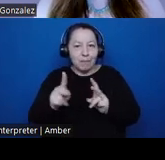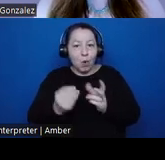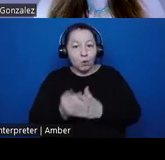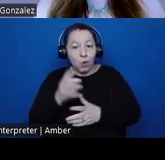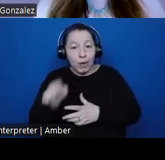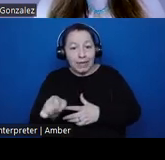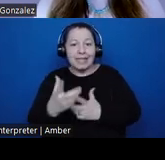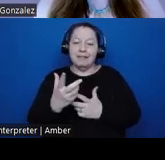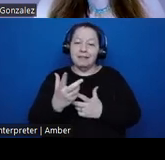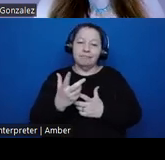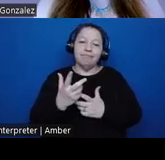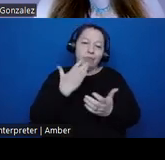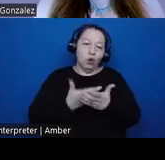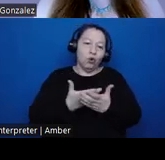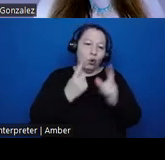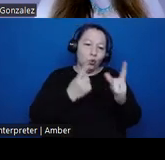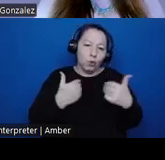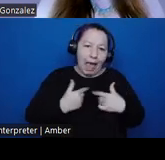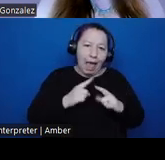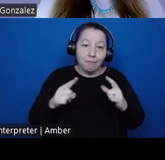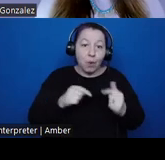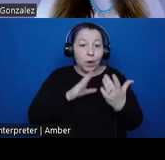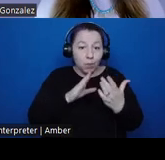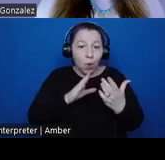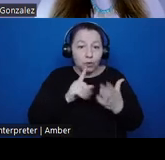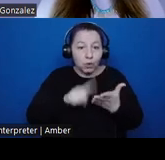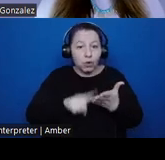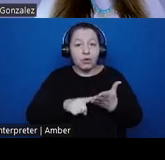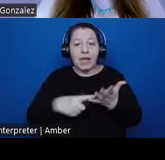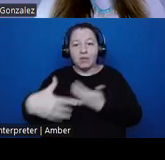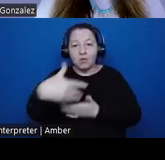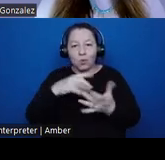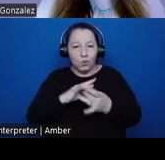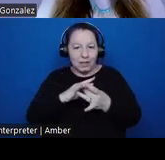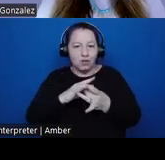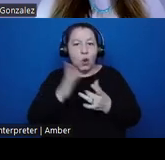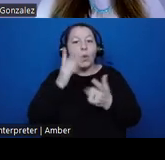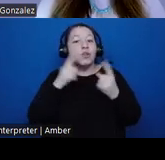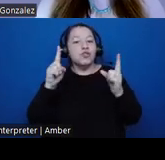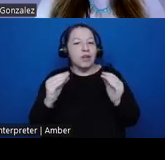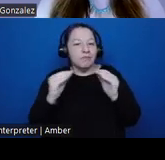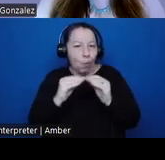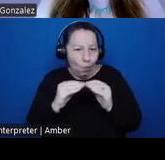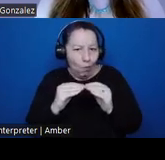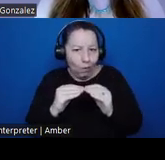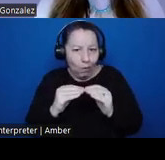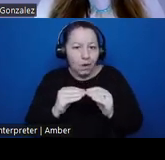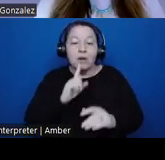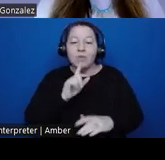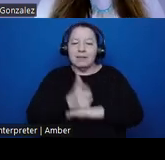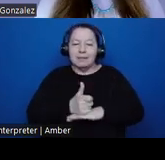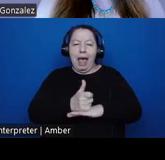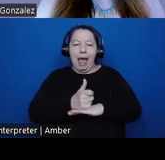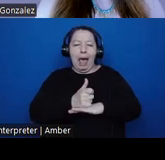approaching research as a social relationship, I think achieve something more. It establishes a basis from which partners can